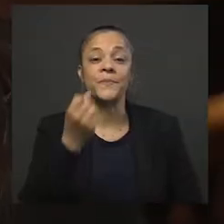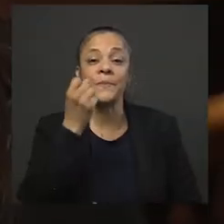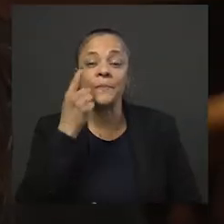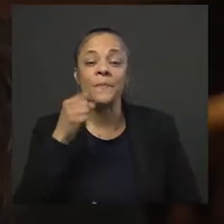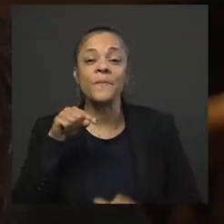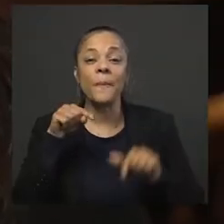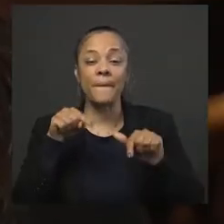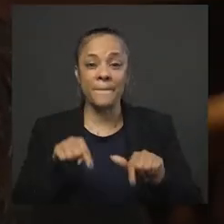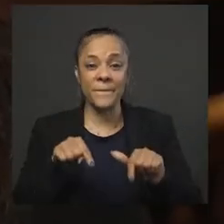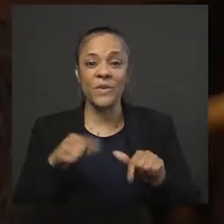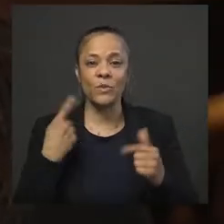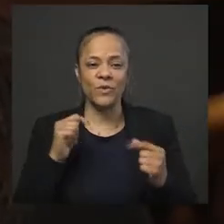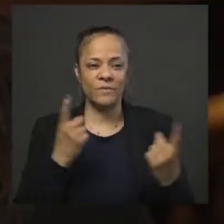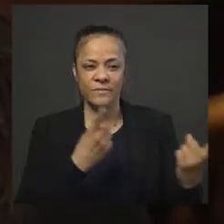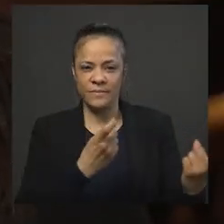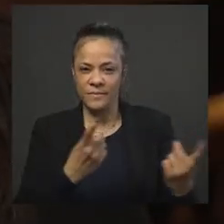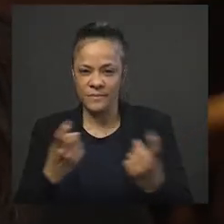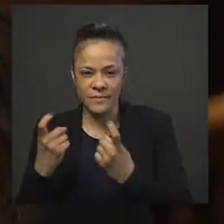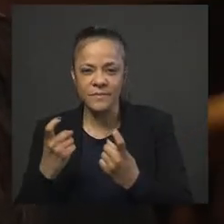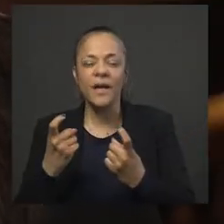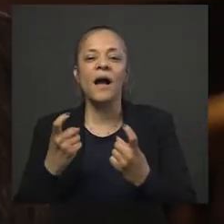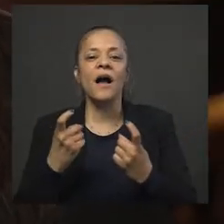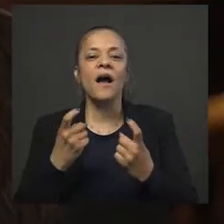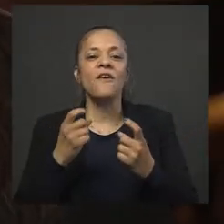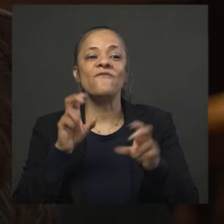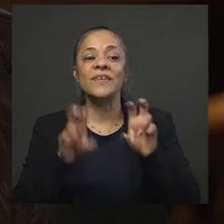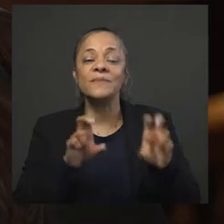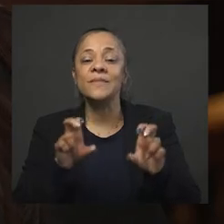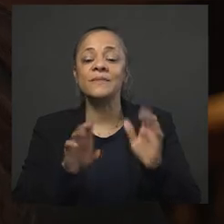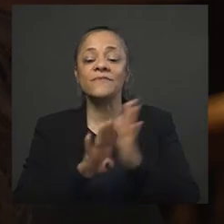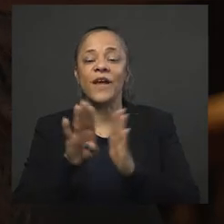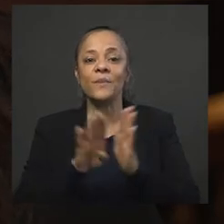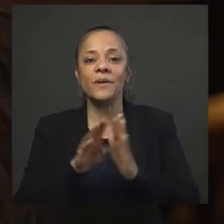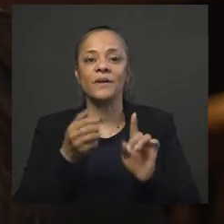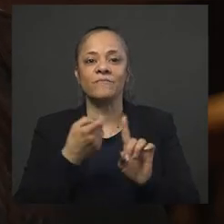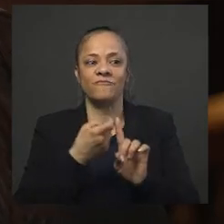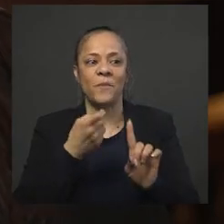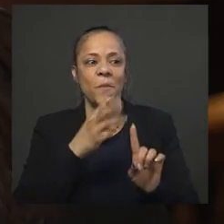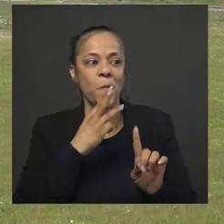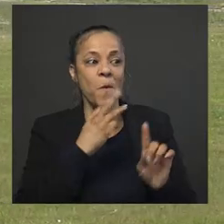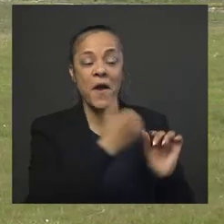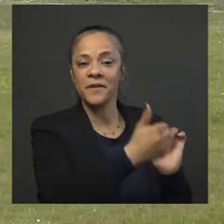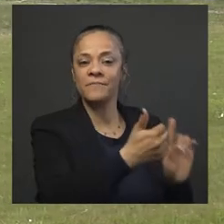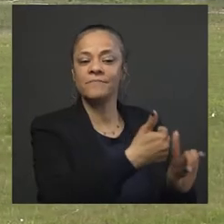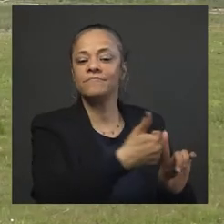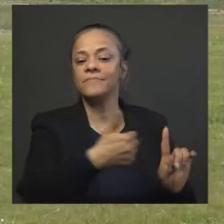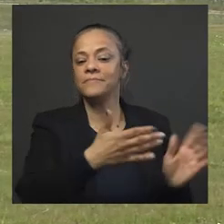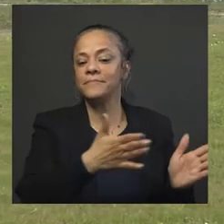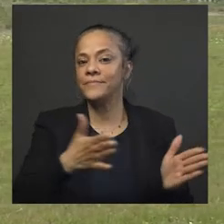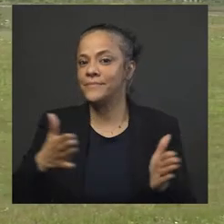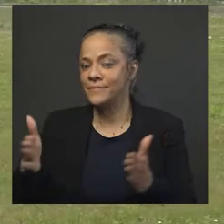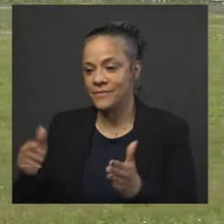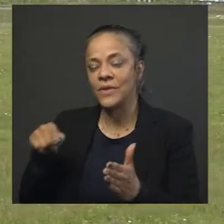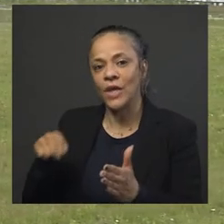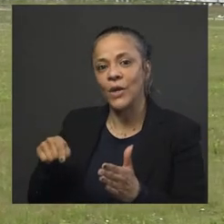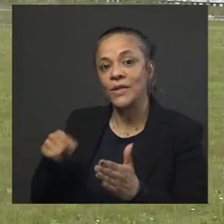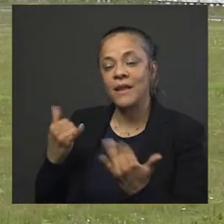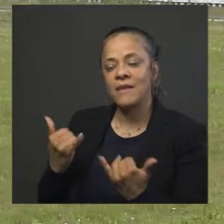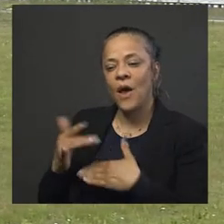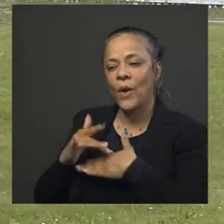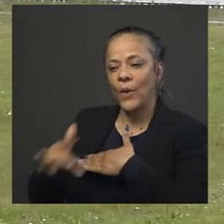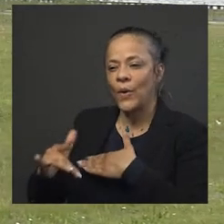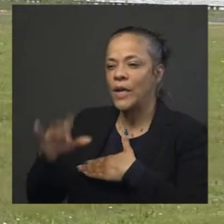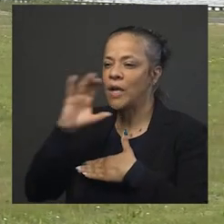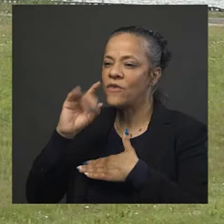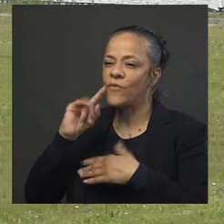We've worked to attract investment and development away from the waterfront. That includes Bayfront where we are in the early phases of building out